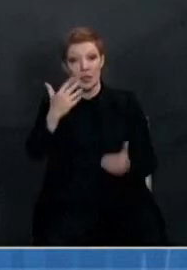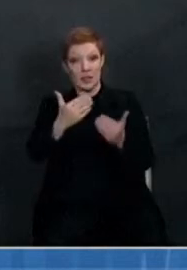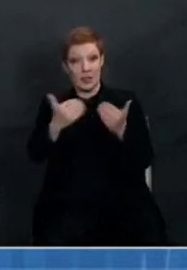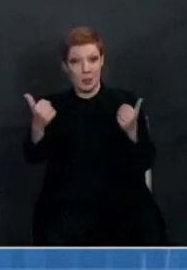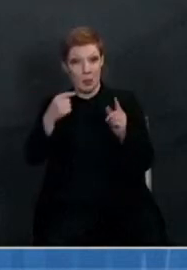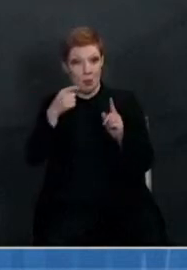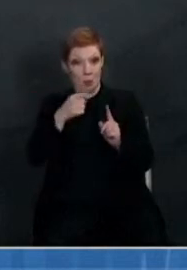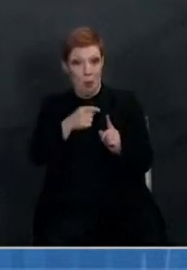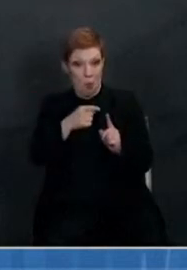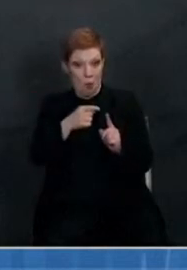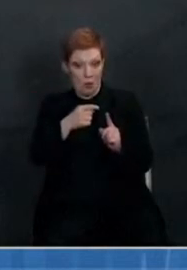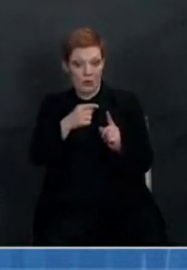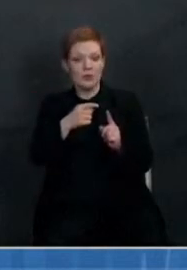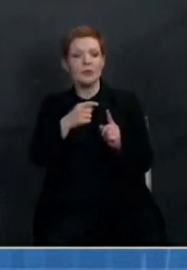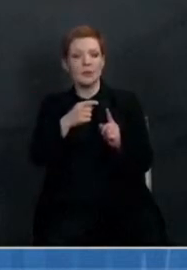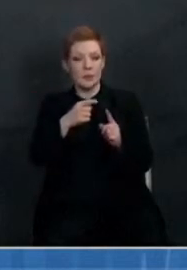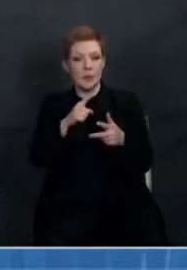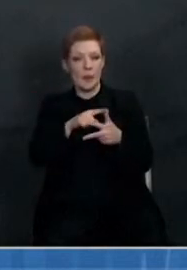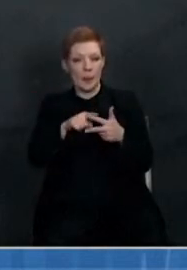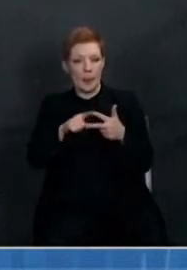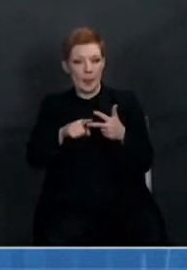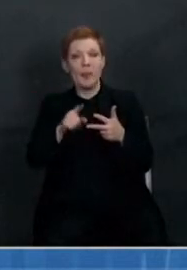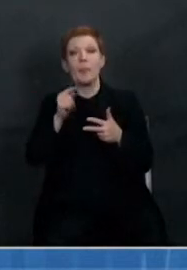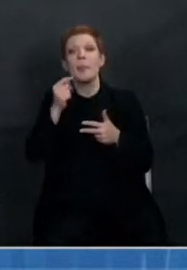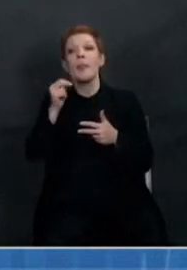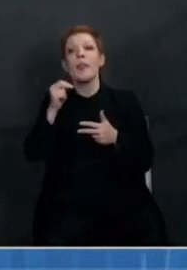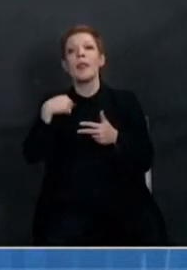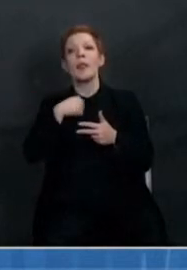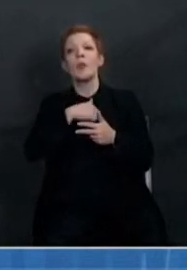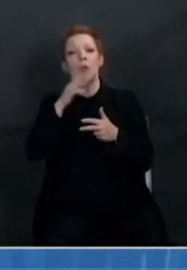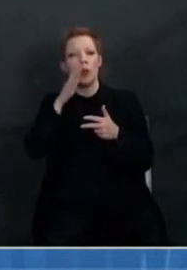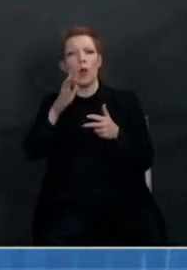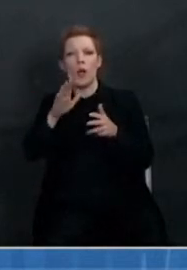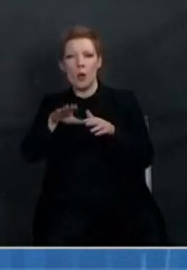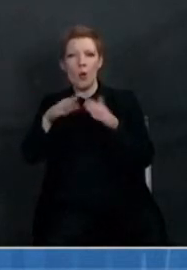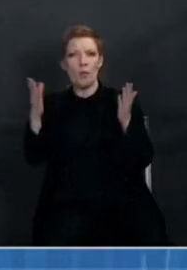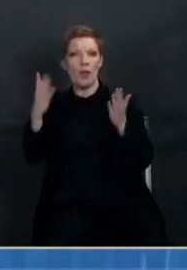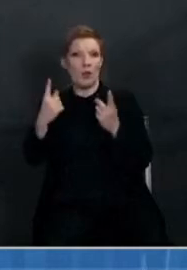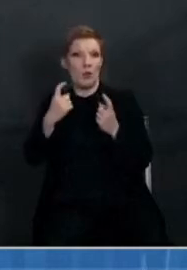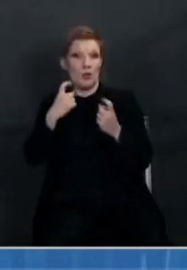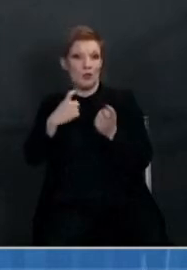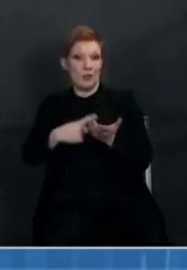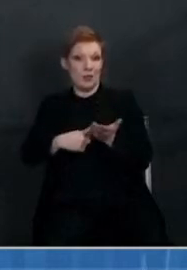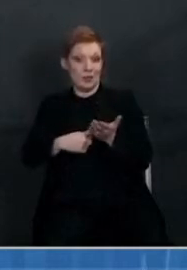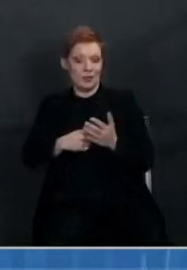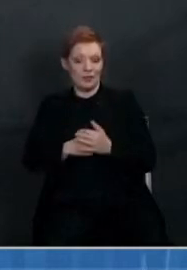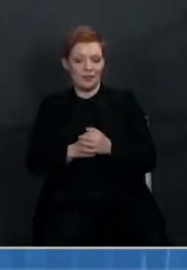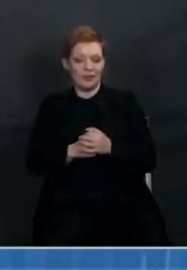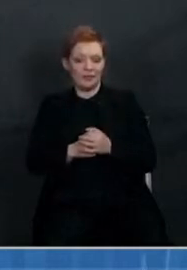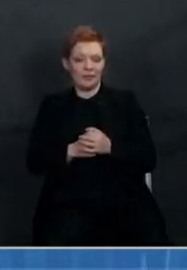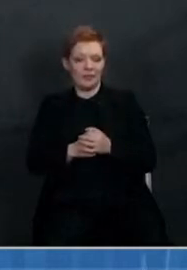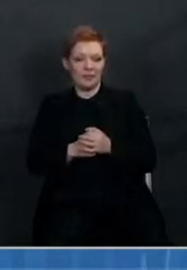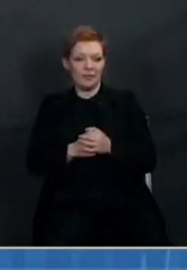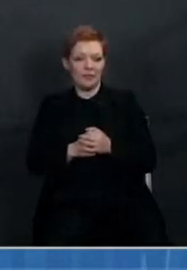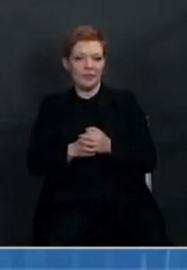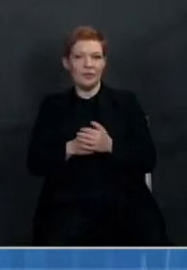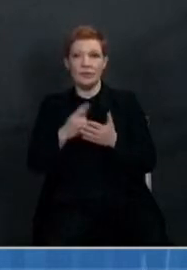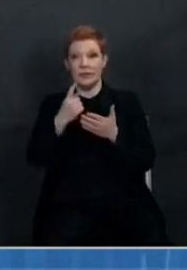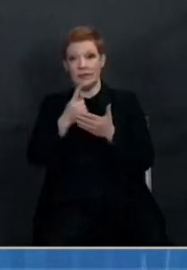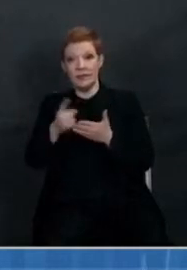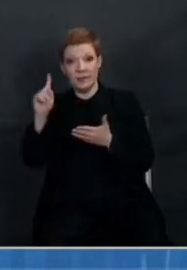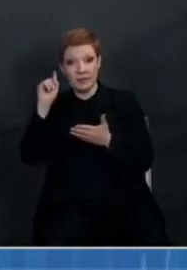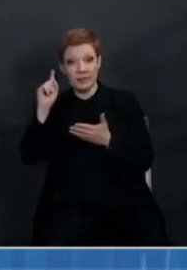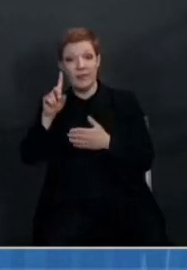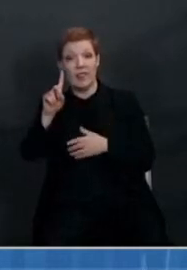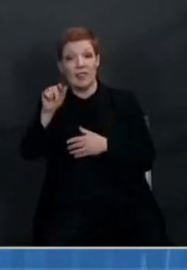very briefly, and then we can leave that open for questions and discussions. As you know, last week, with the data